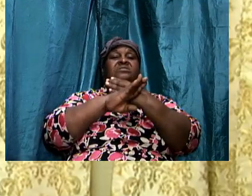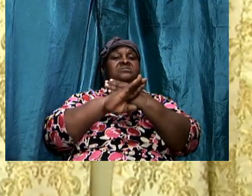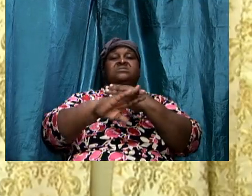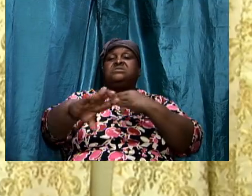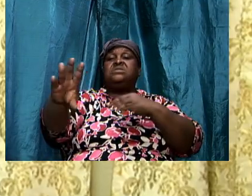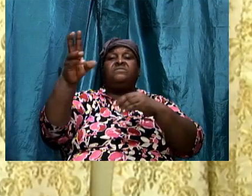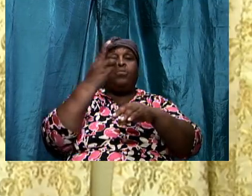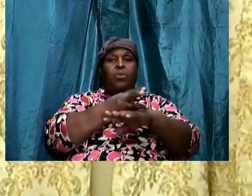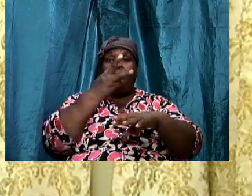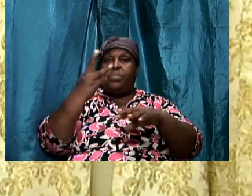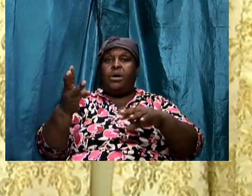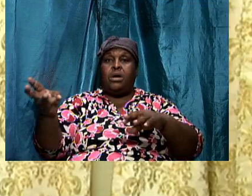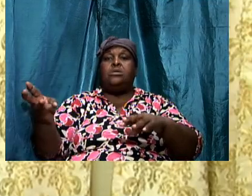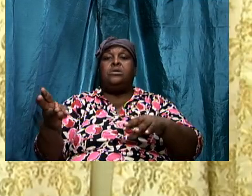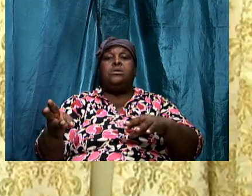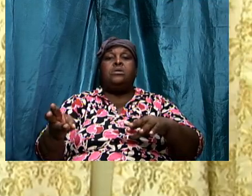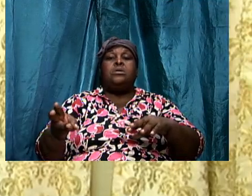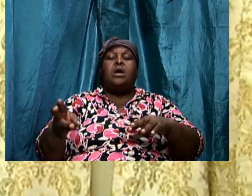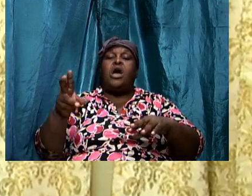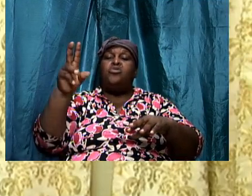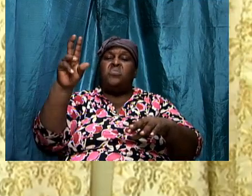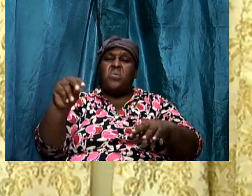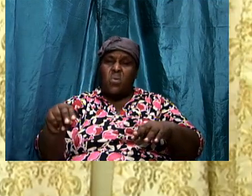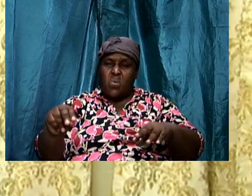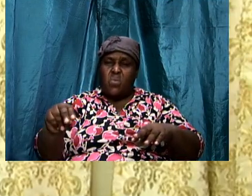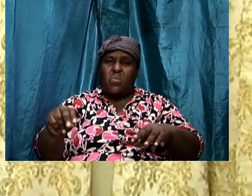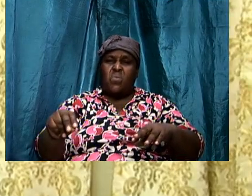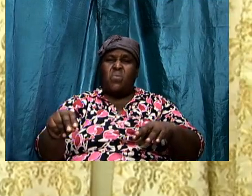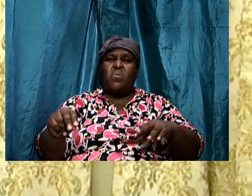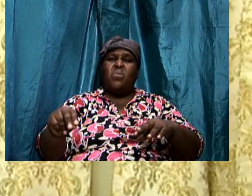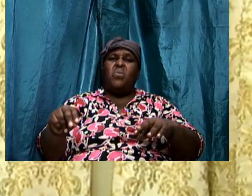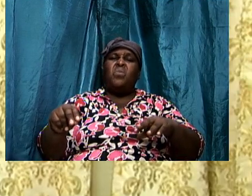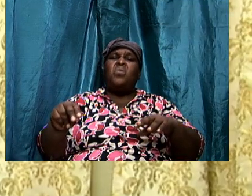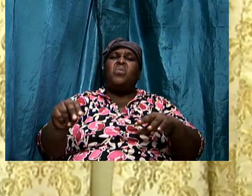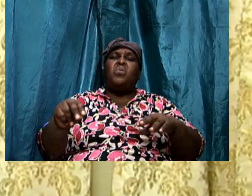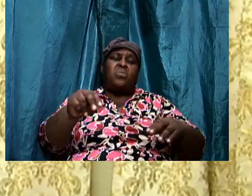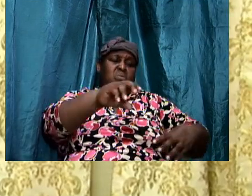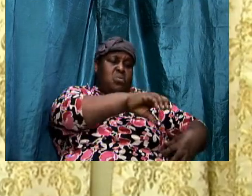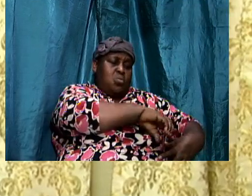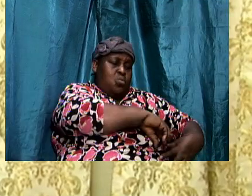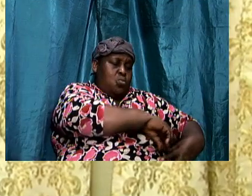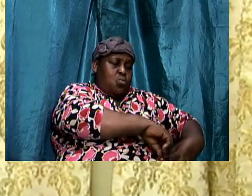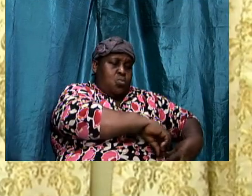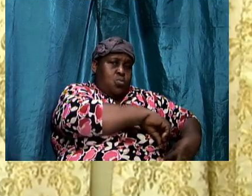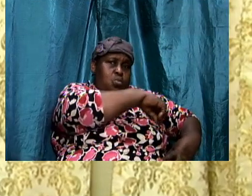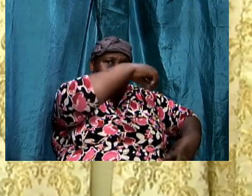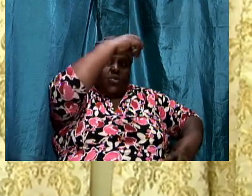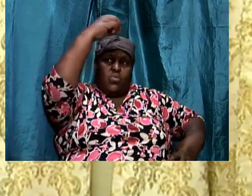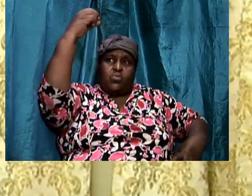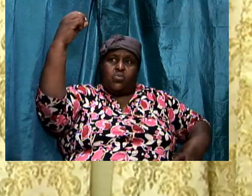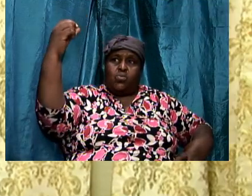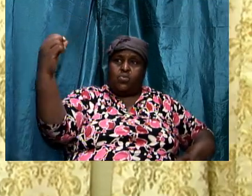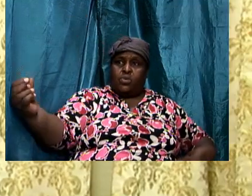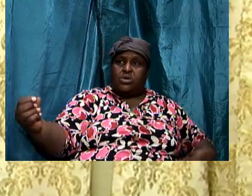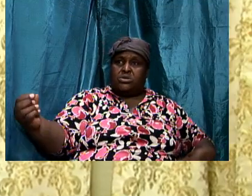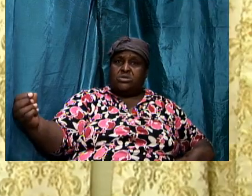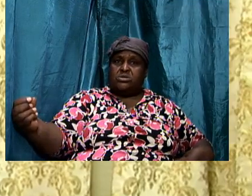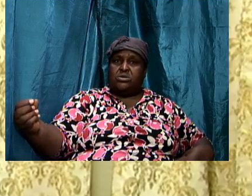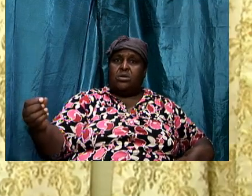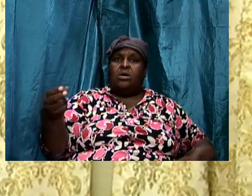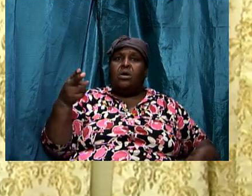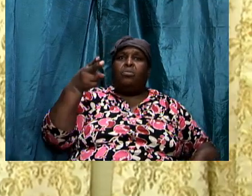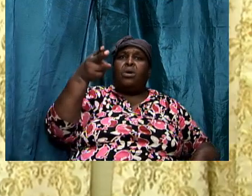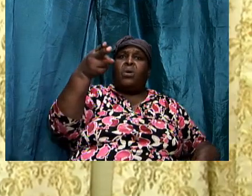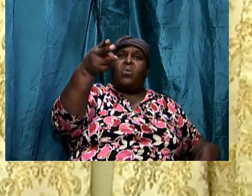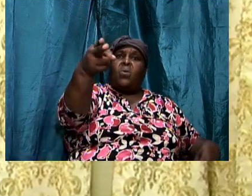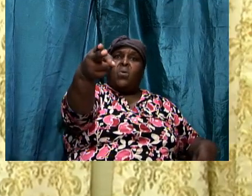and in the absence of a sword in our case, in modern terms it would be a gun,